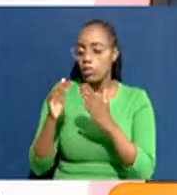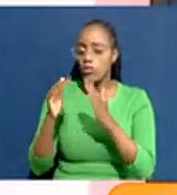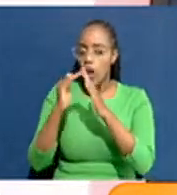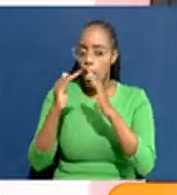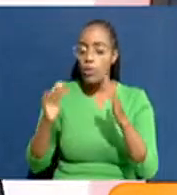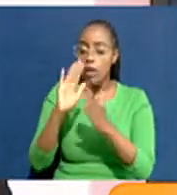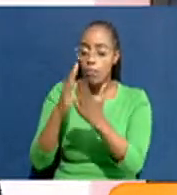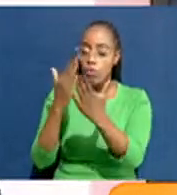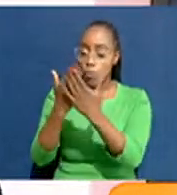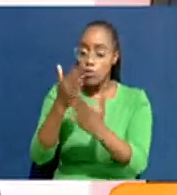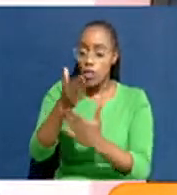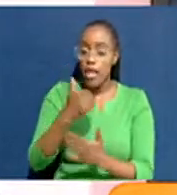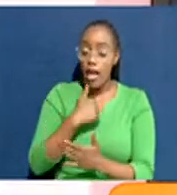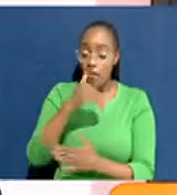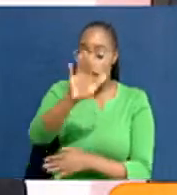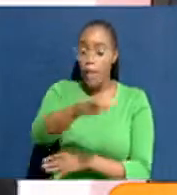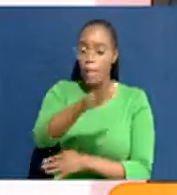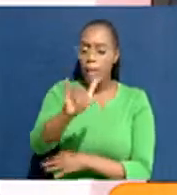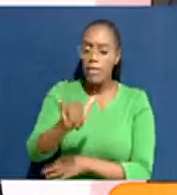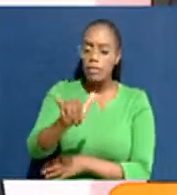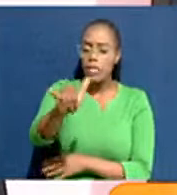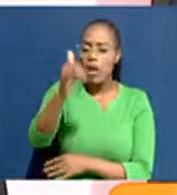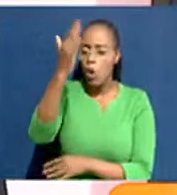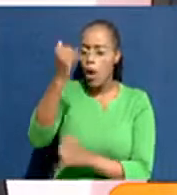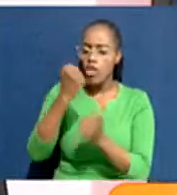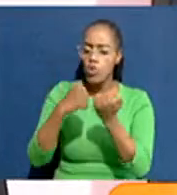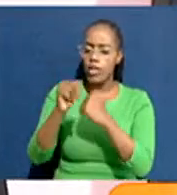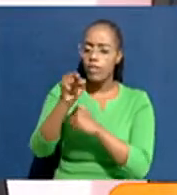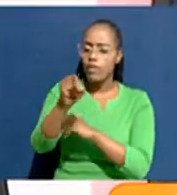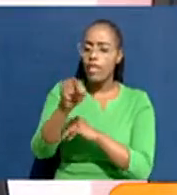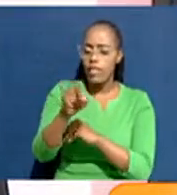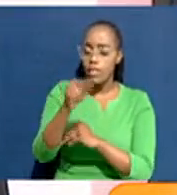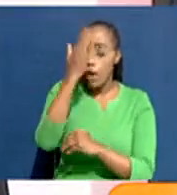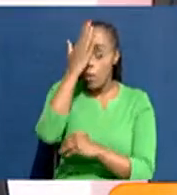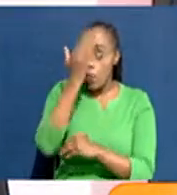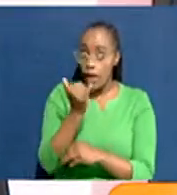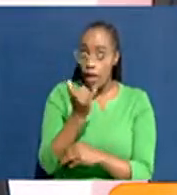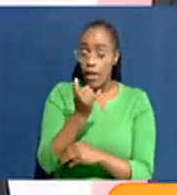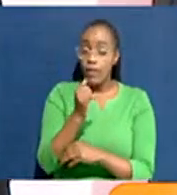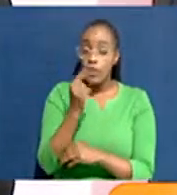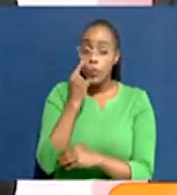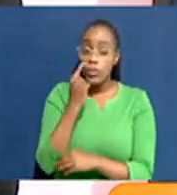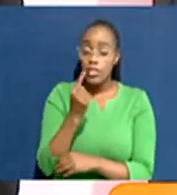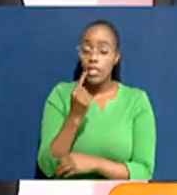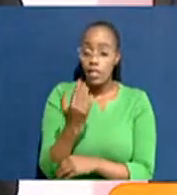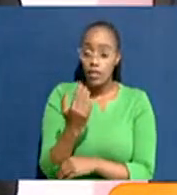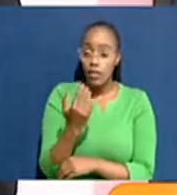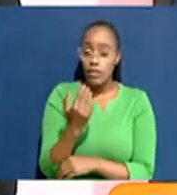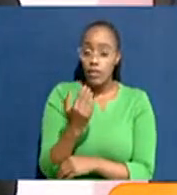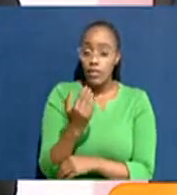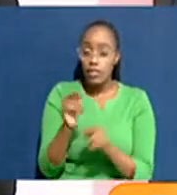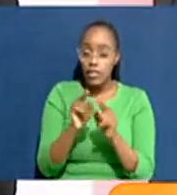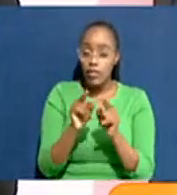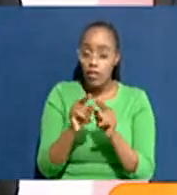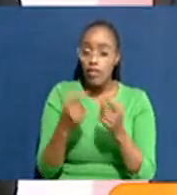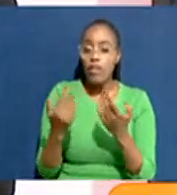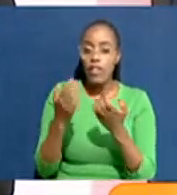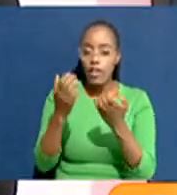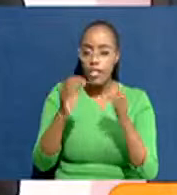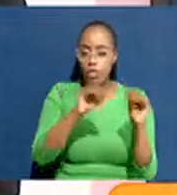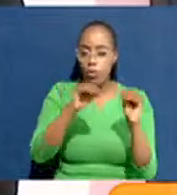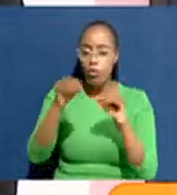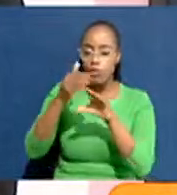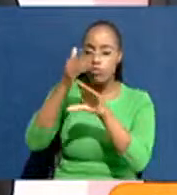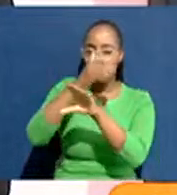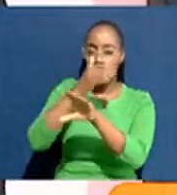proposal like that. Correct. Lying in parliament. Correct. Yes. Why don't you activate that? So that then, you see, it needs move. Let me go